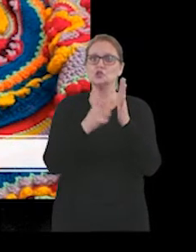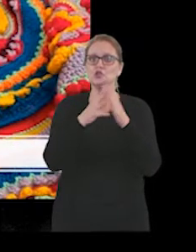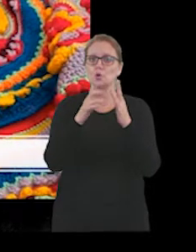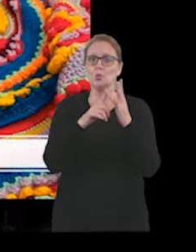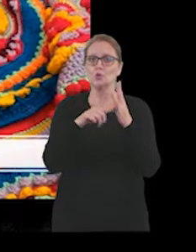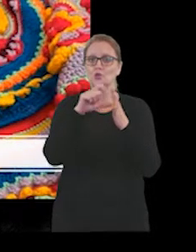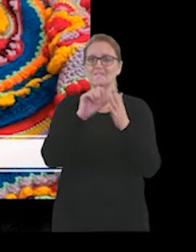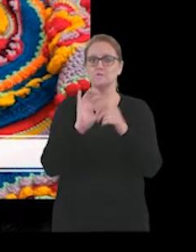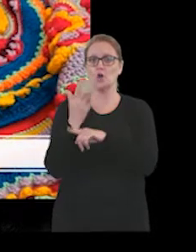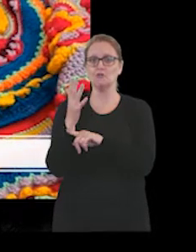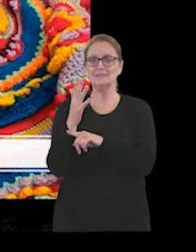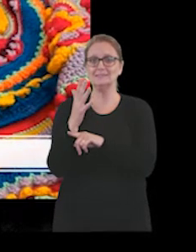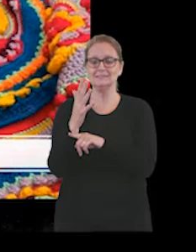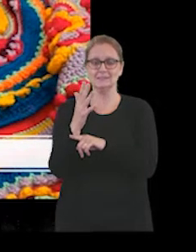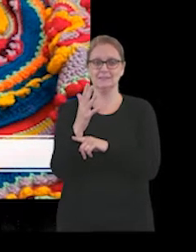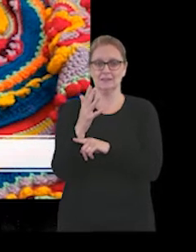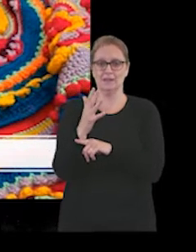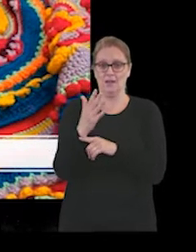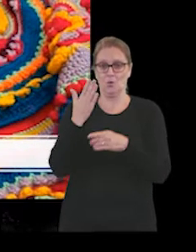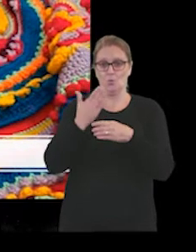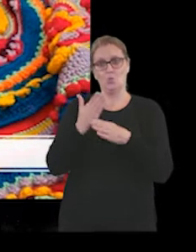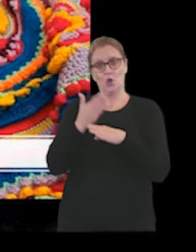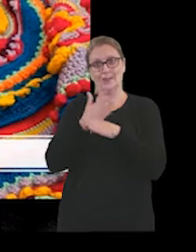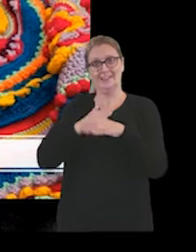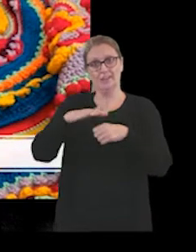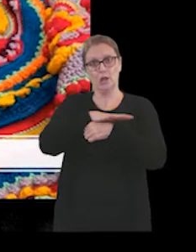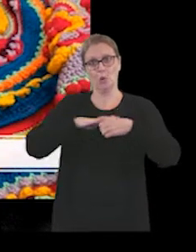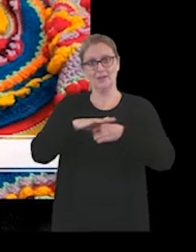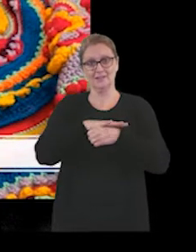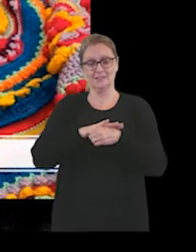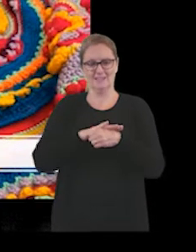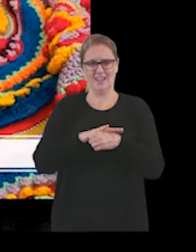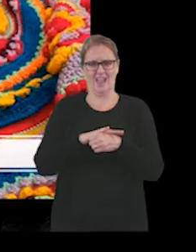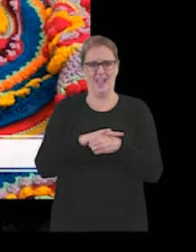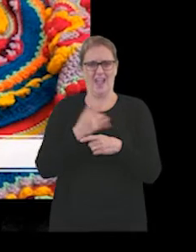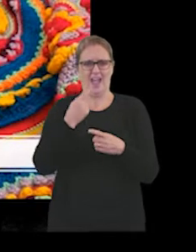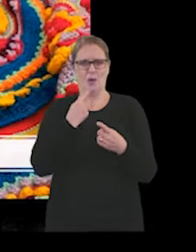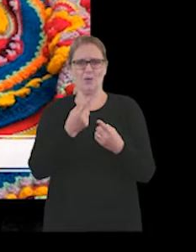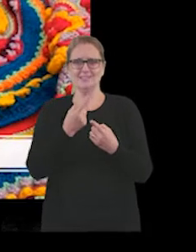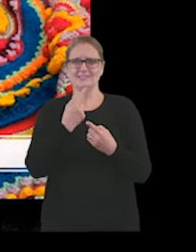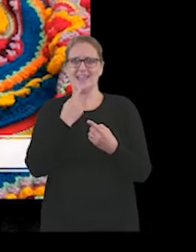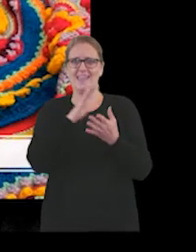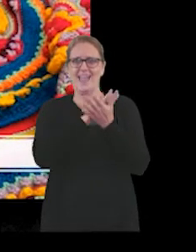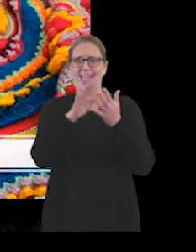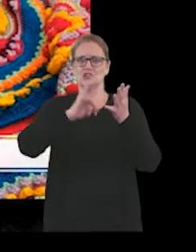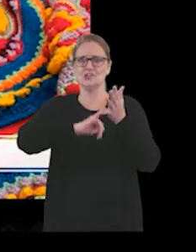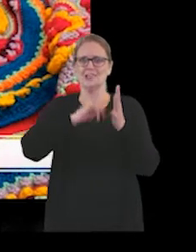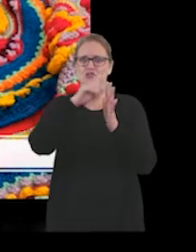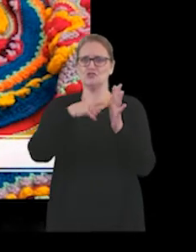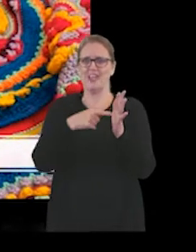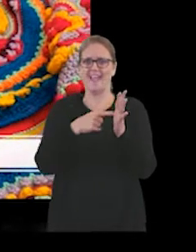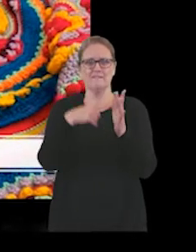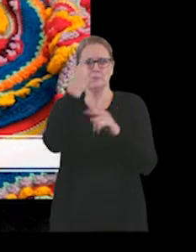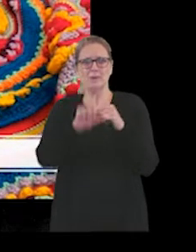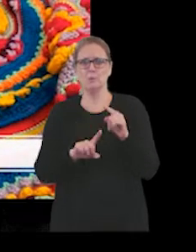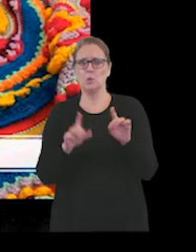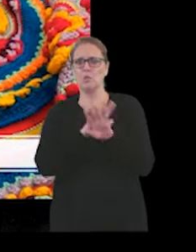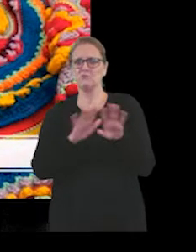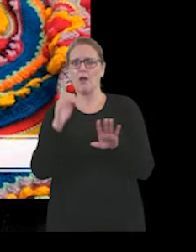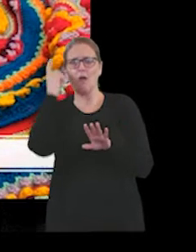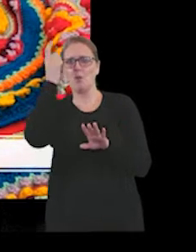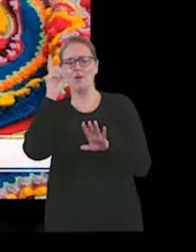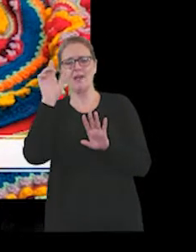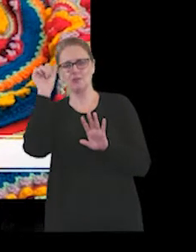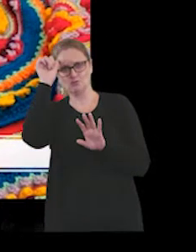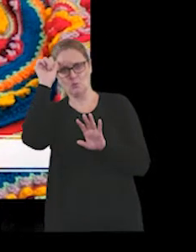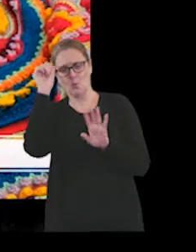locality. I'll mention HSJ a couple of times for those people who not aware of it. It's probably the most